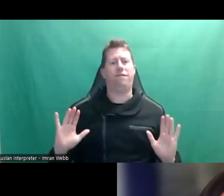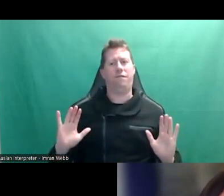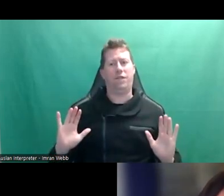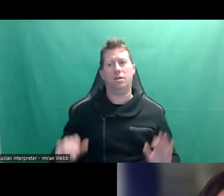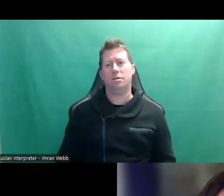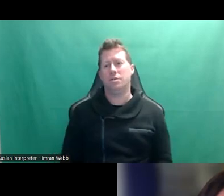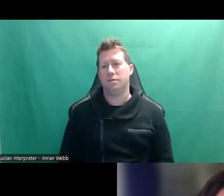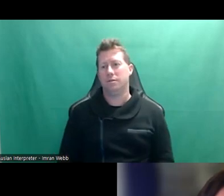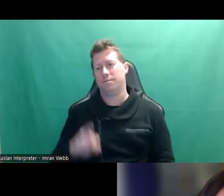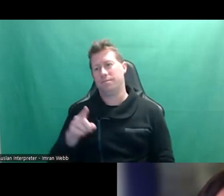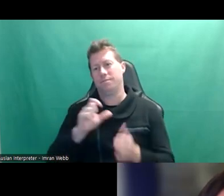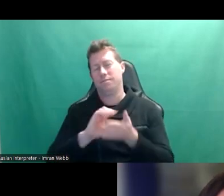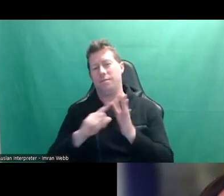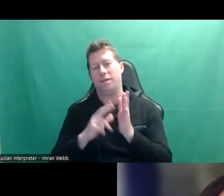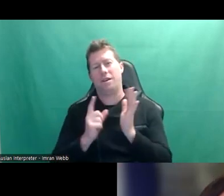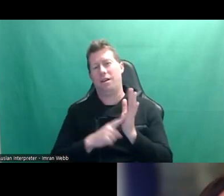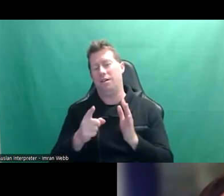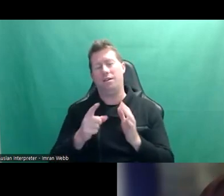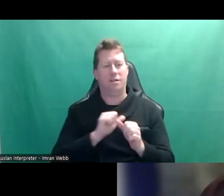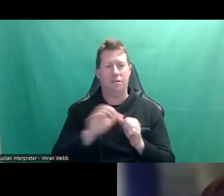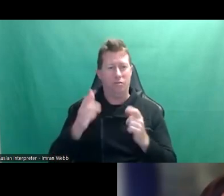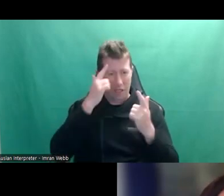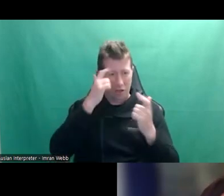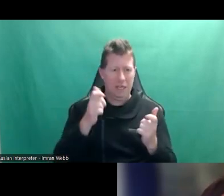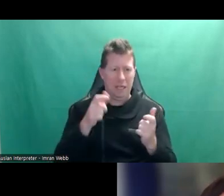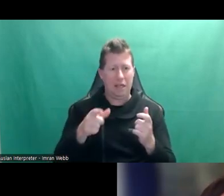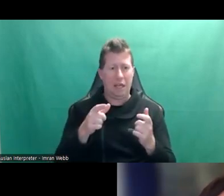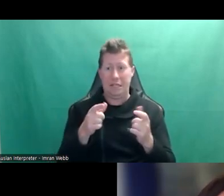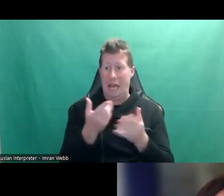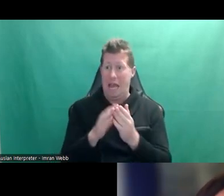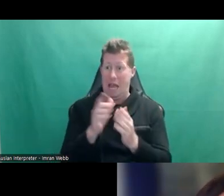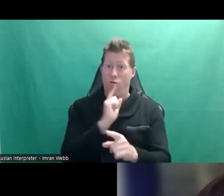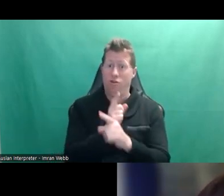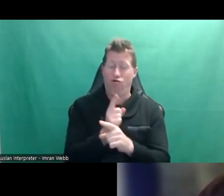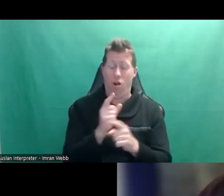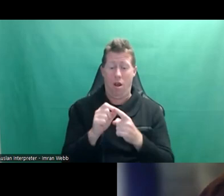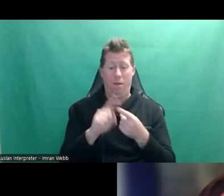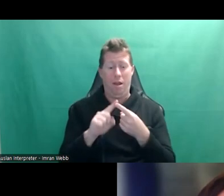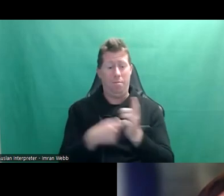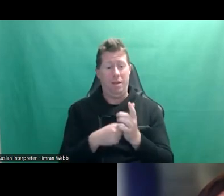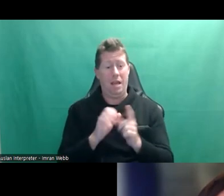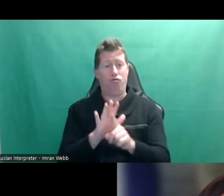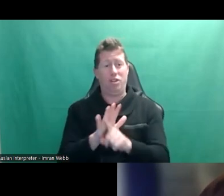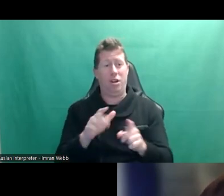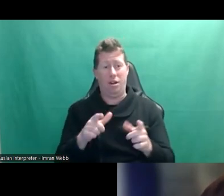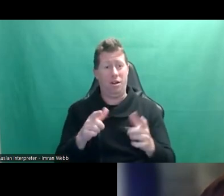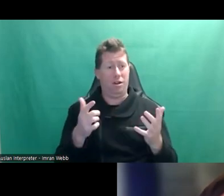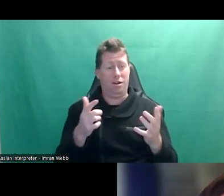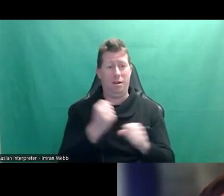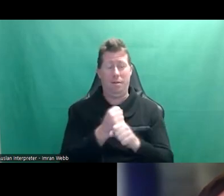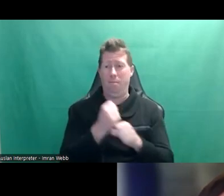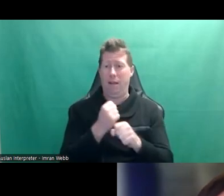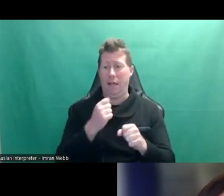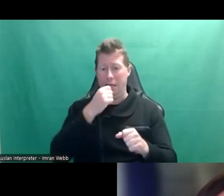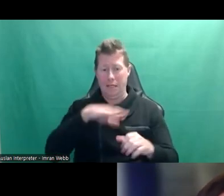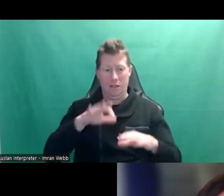A hundred percent. think this idea of, yeah, exactly how you describe peer pressure sounding like makes kids think they're not experiencing it because